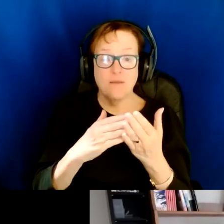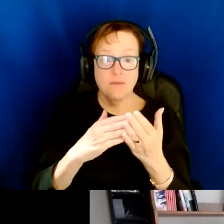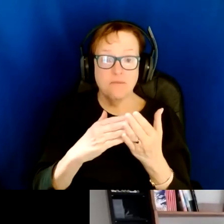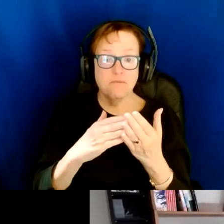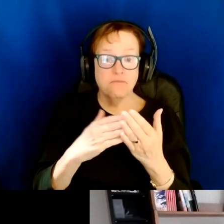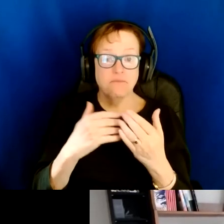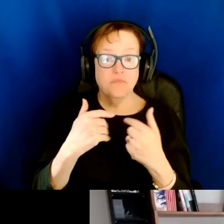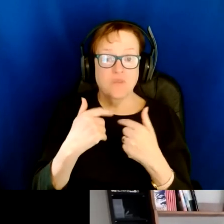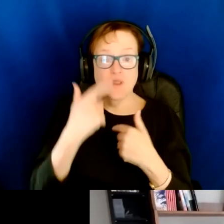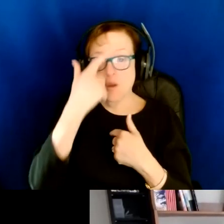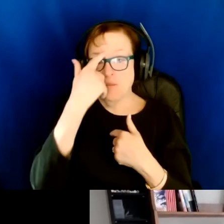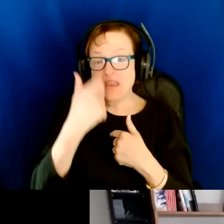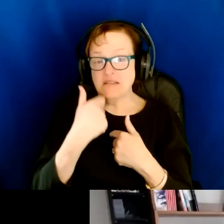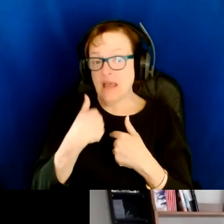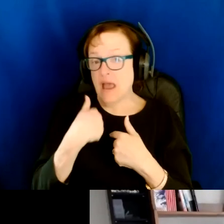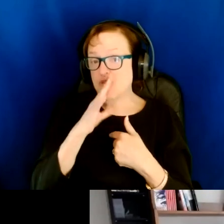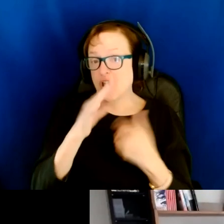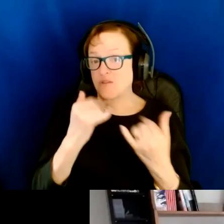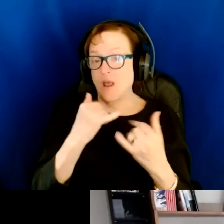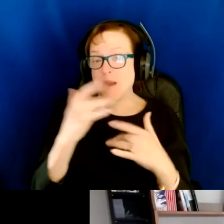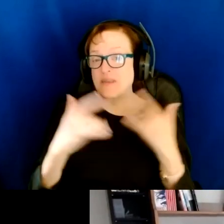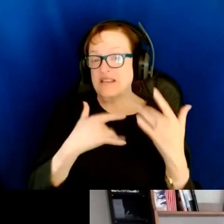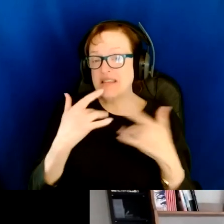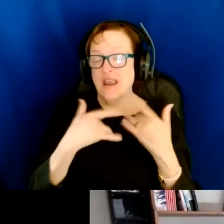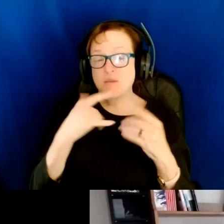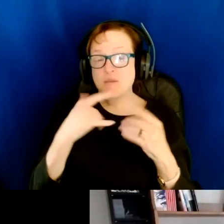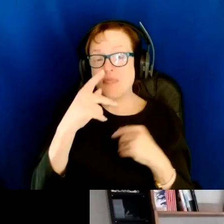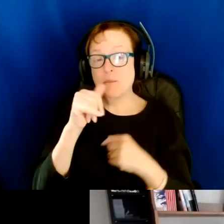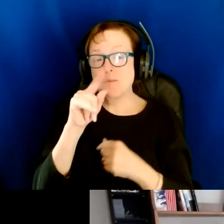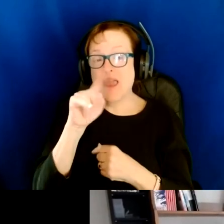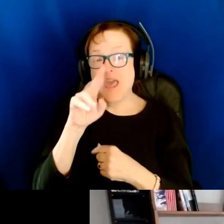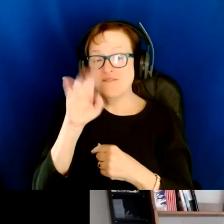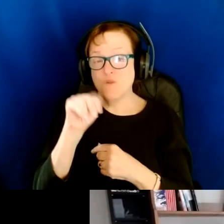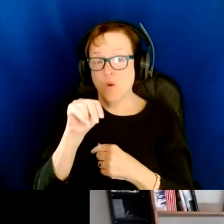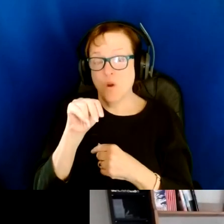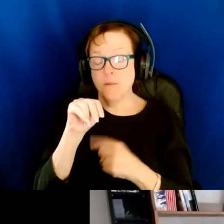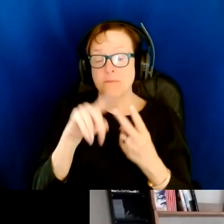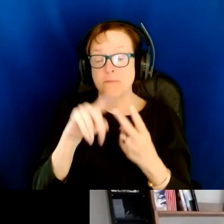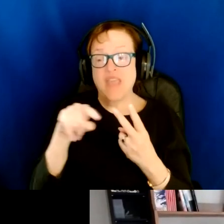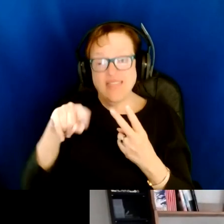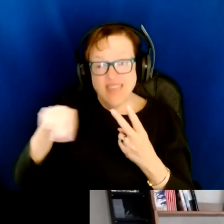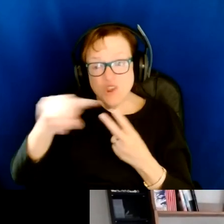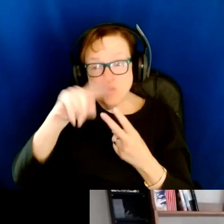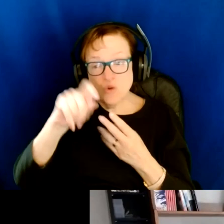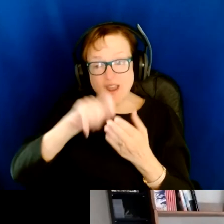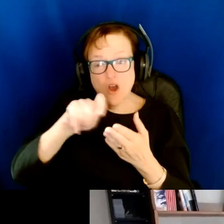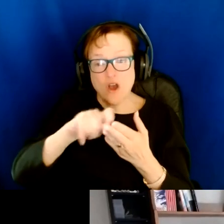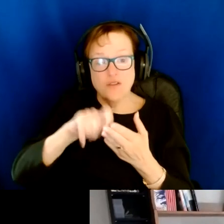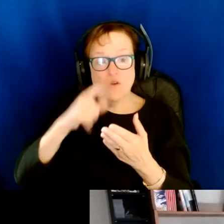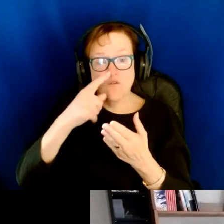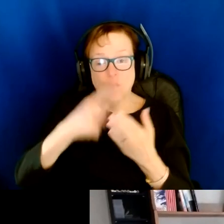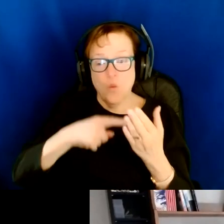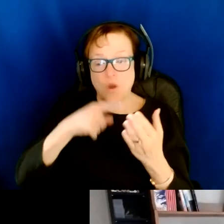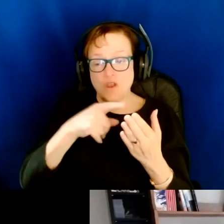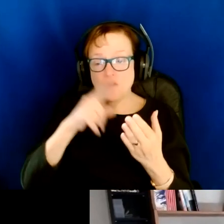since I have the floor, I'm going to say I'm most excited about the platform aspect and some of the authoring tools, because we really, we know we're never going to get to